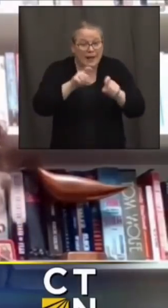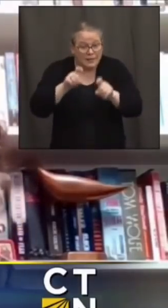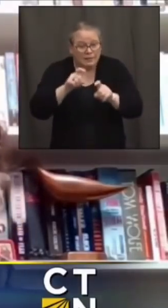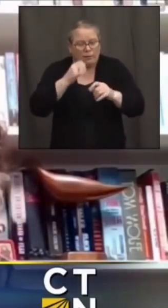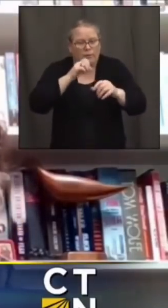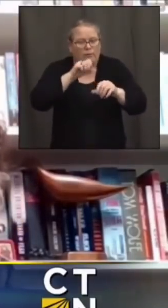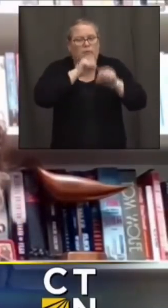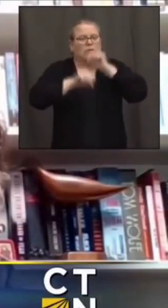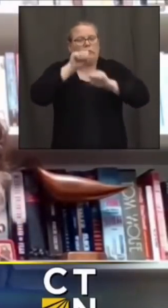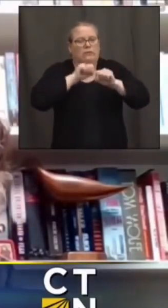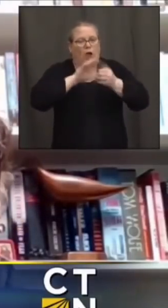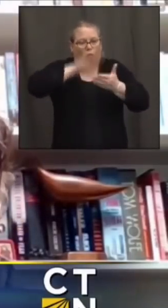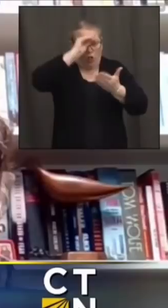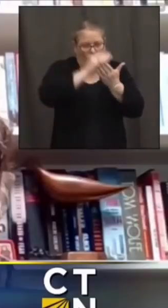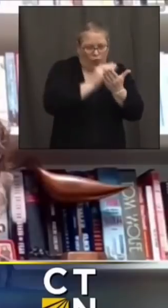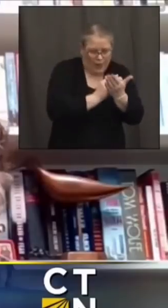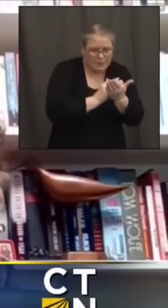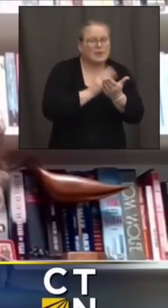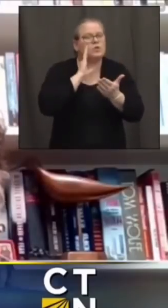some of these hard to reach populations